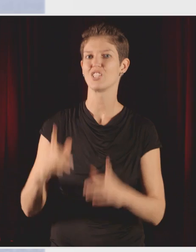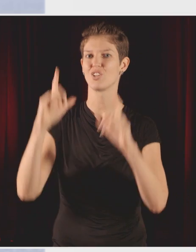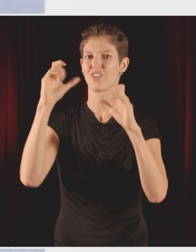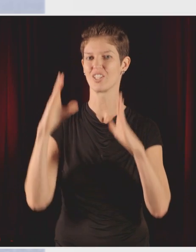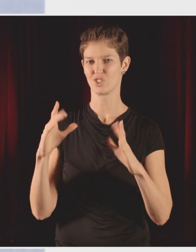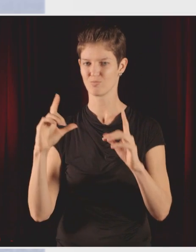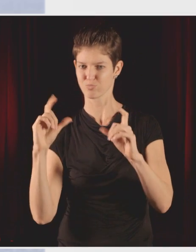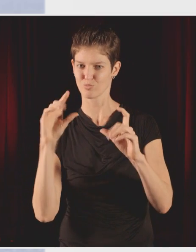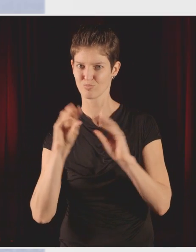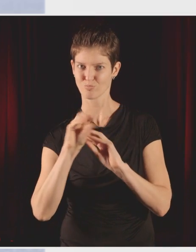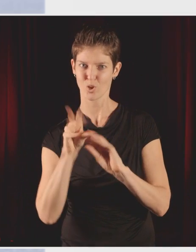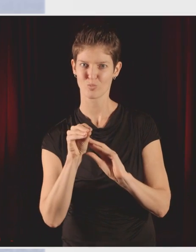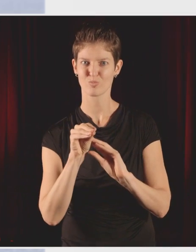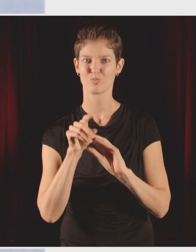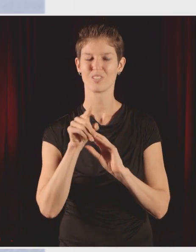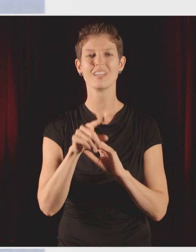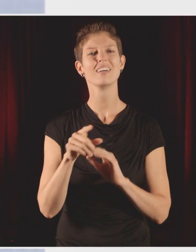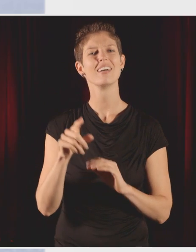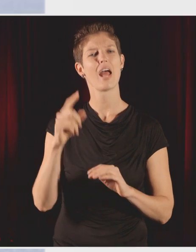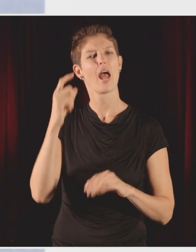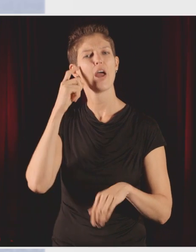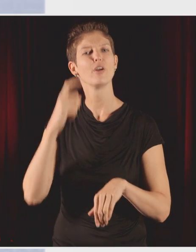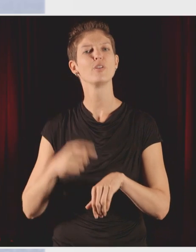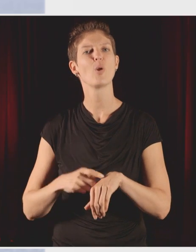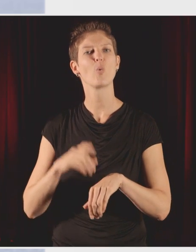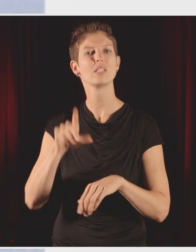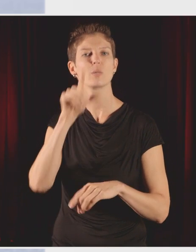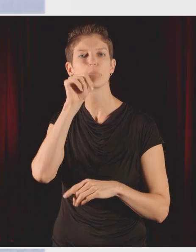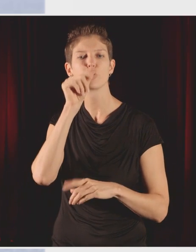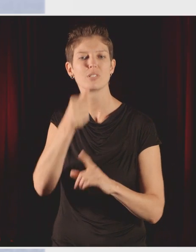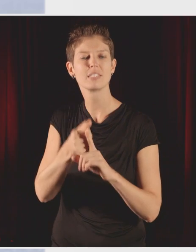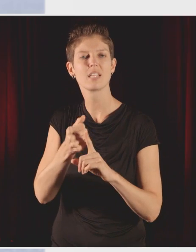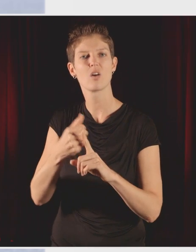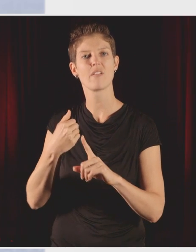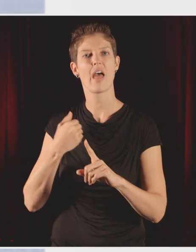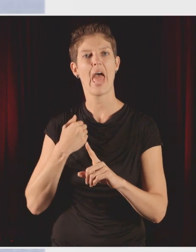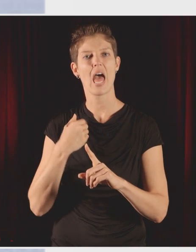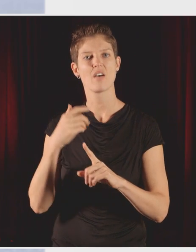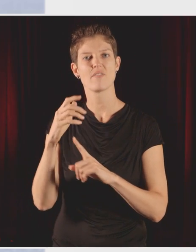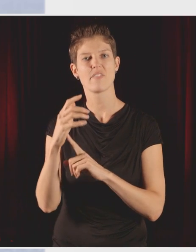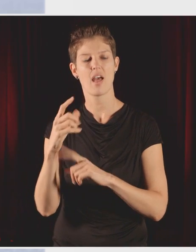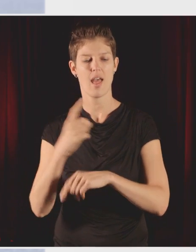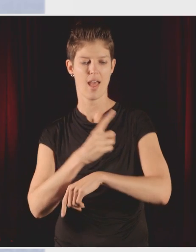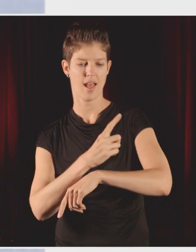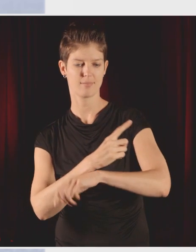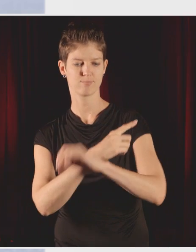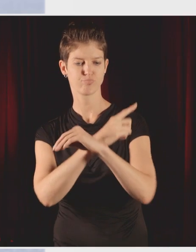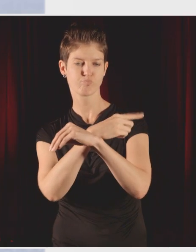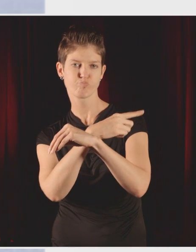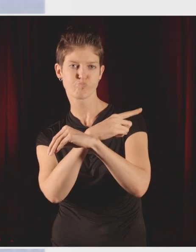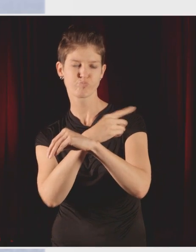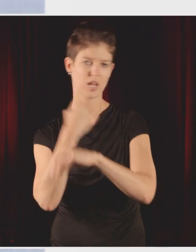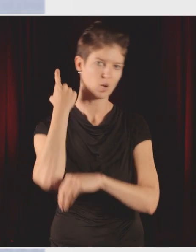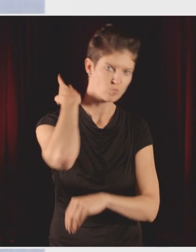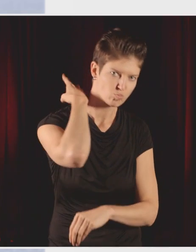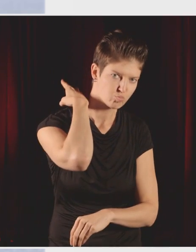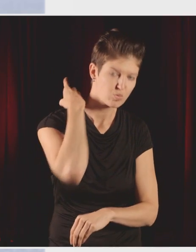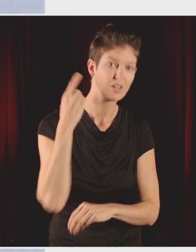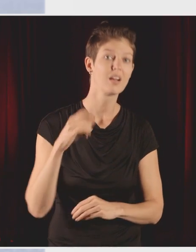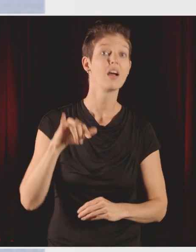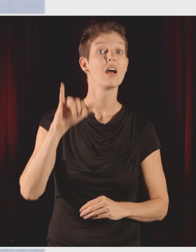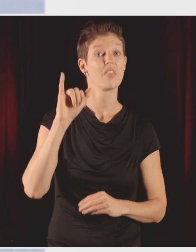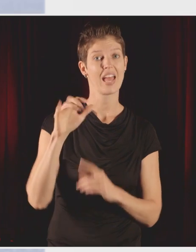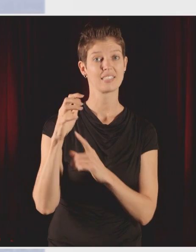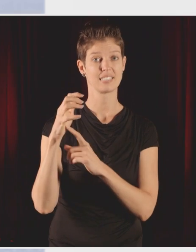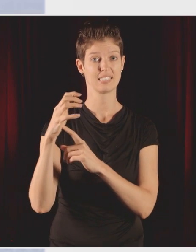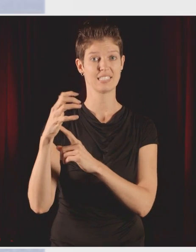released from the San Francisco Zoo as part of the Institute for Wildlife Study Project. And you can see on his back, there's a little antenna there. That is a satellite telemetry tag. We